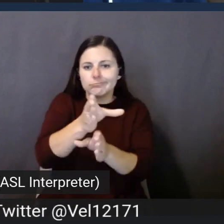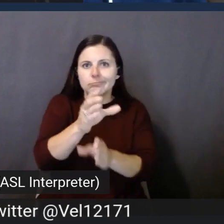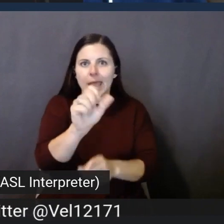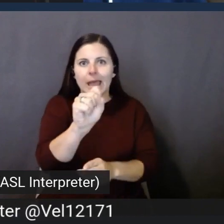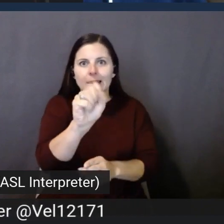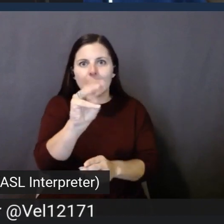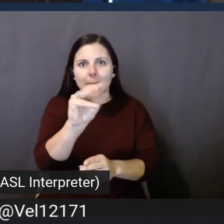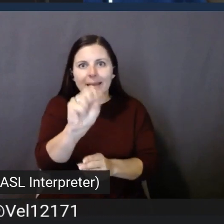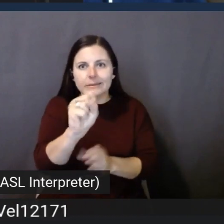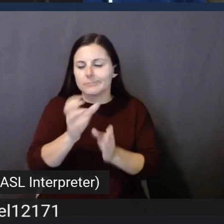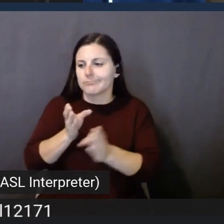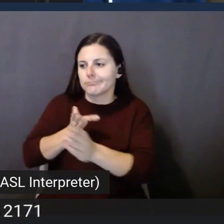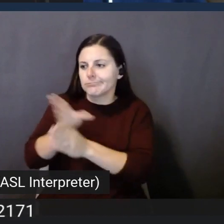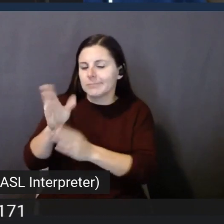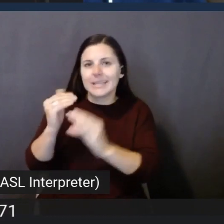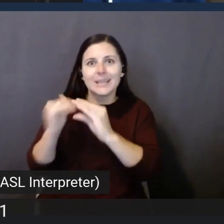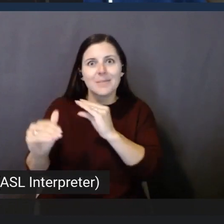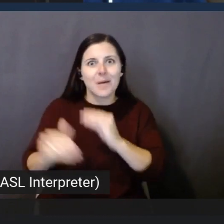email.